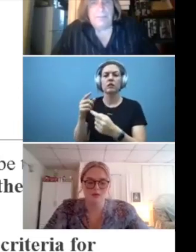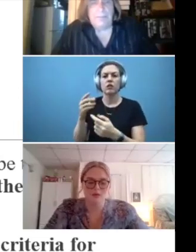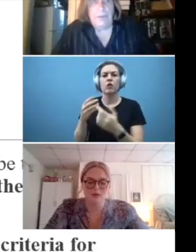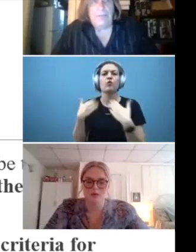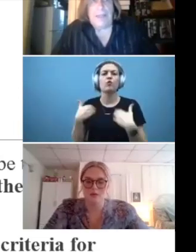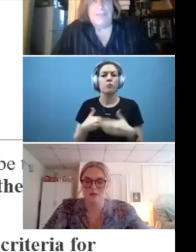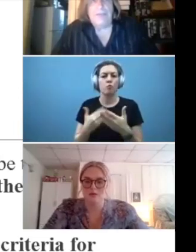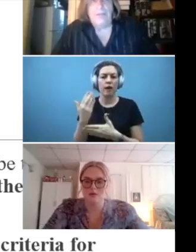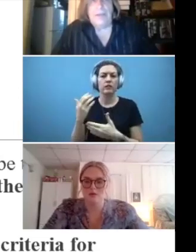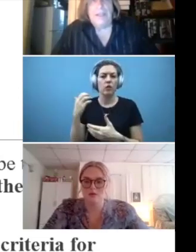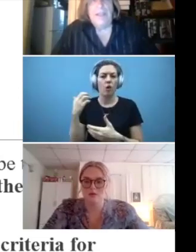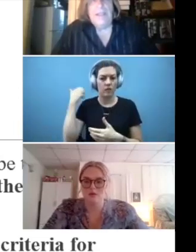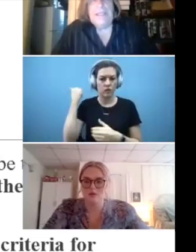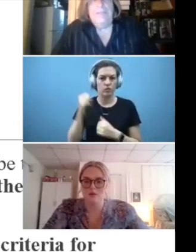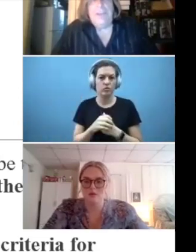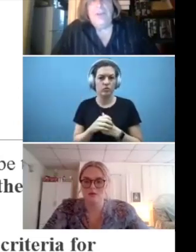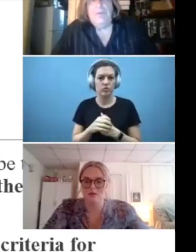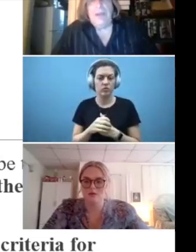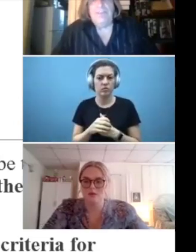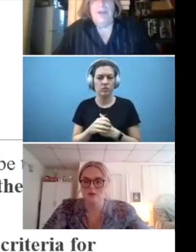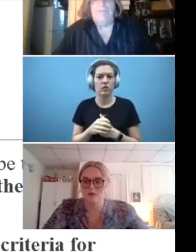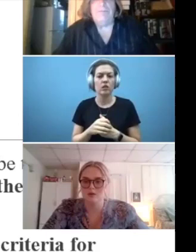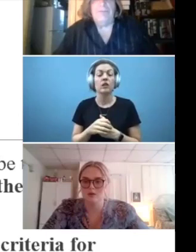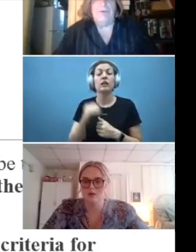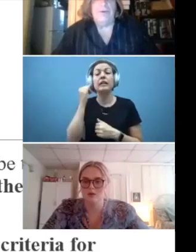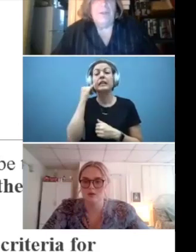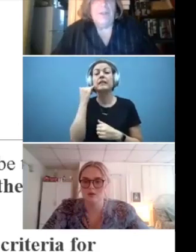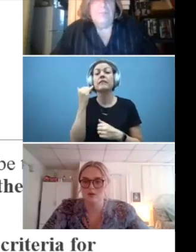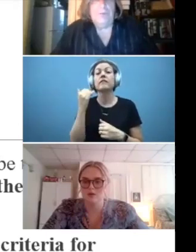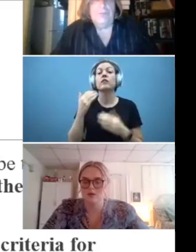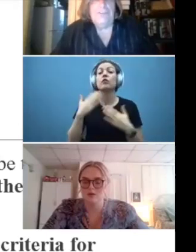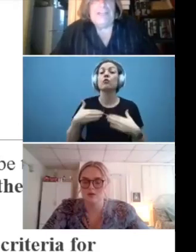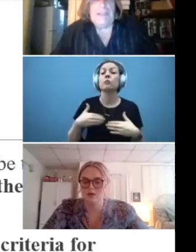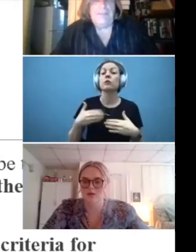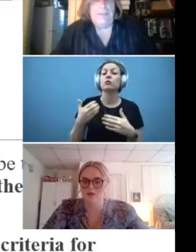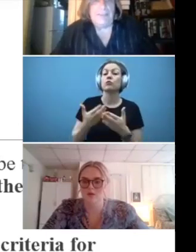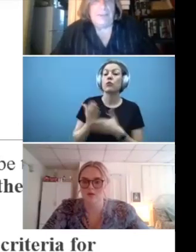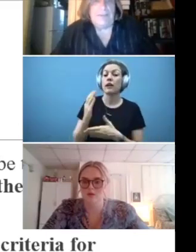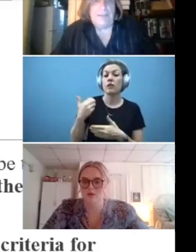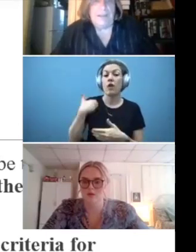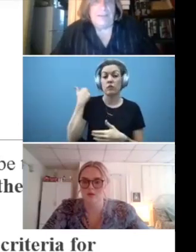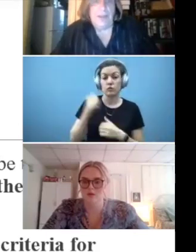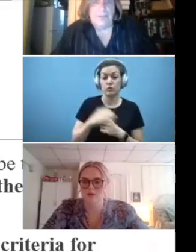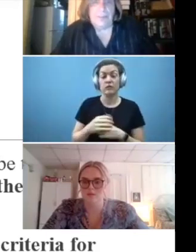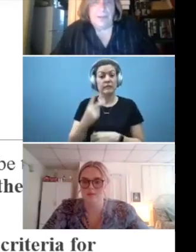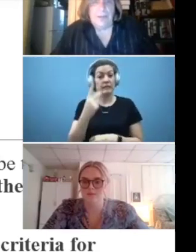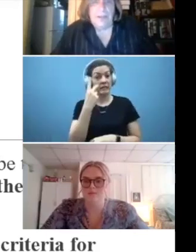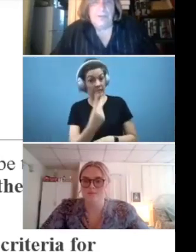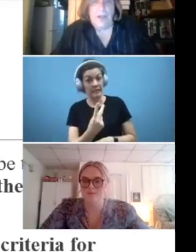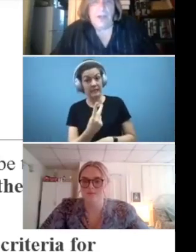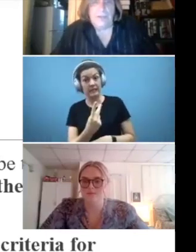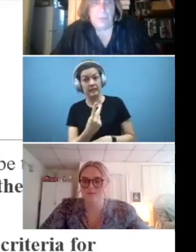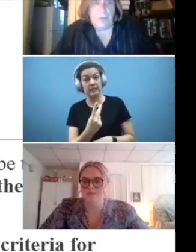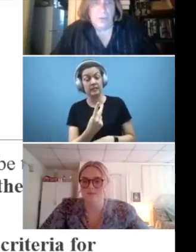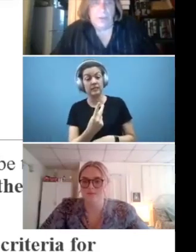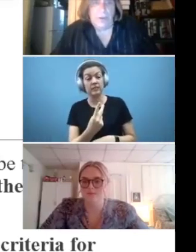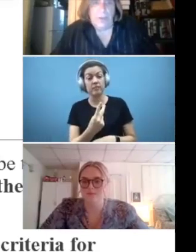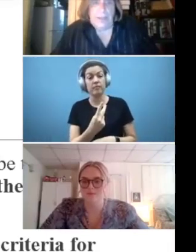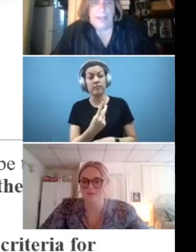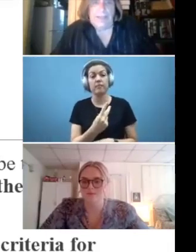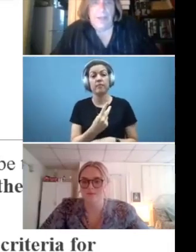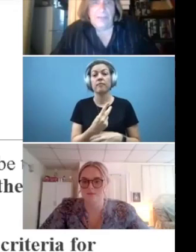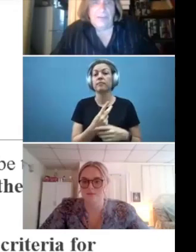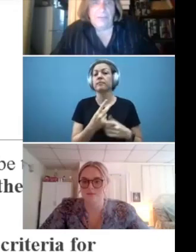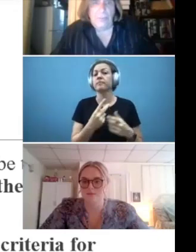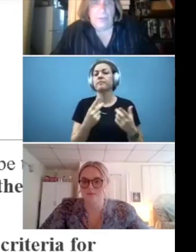haven't run past it already. If the human rights officer proceeds, actually we did, it talks about talking to a lawyer.